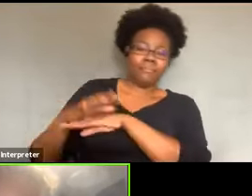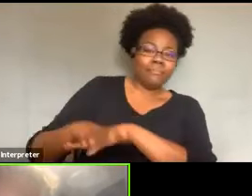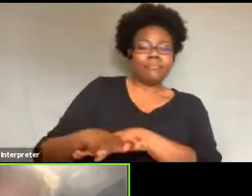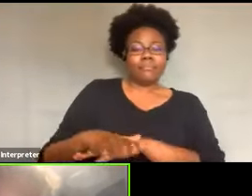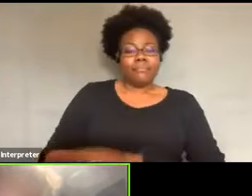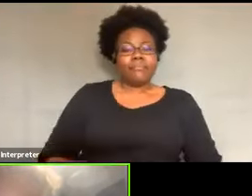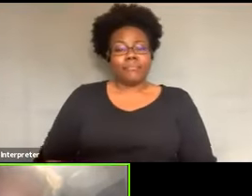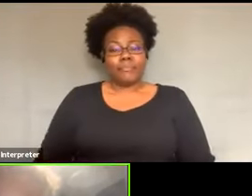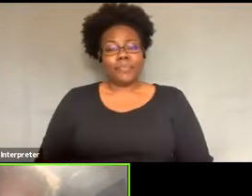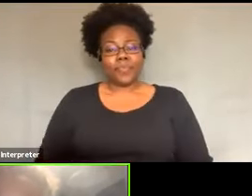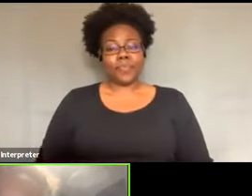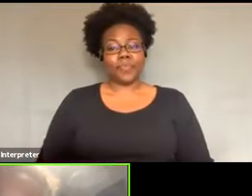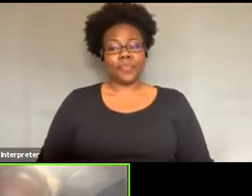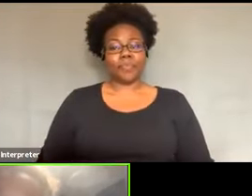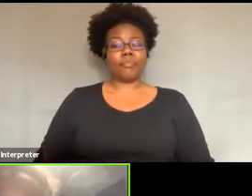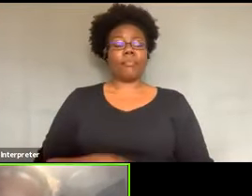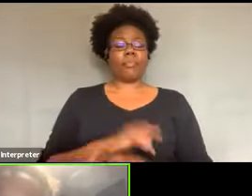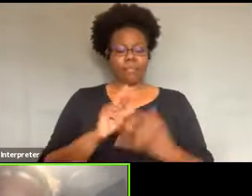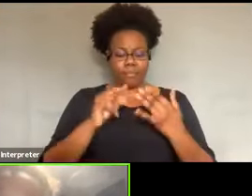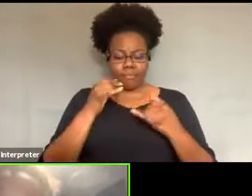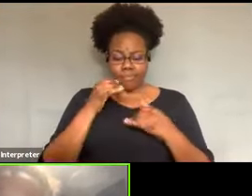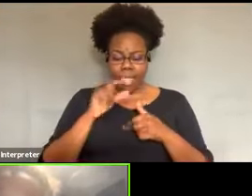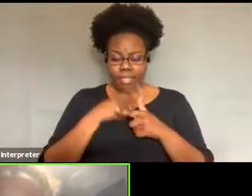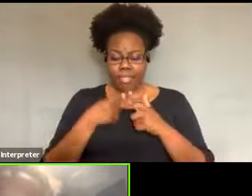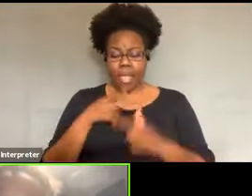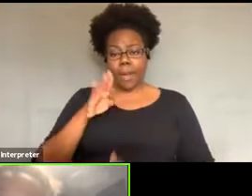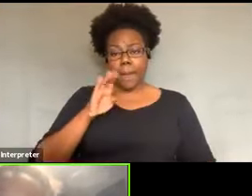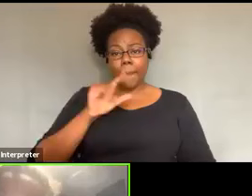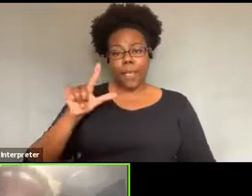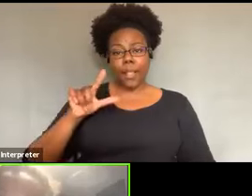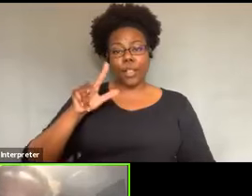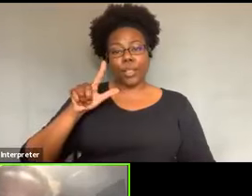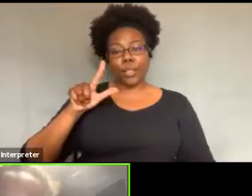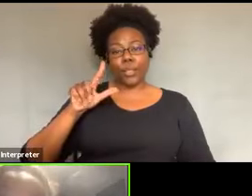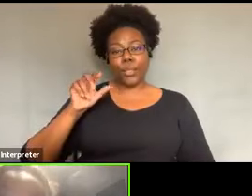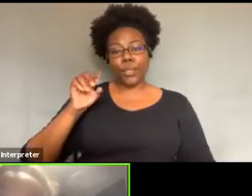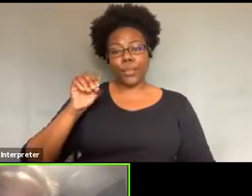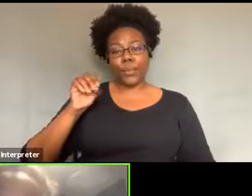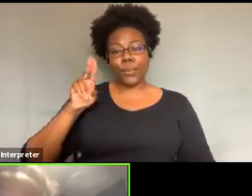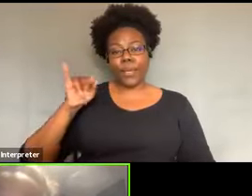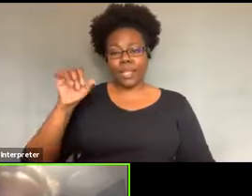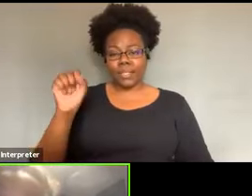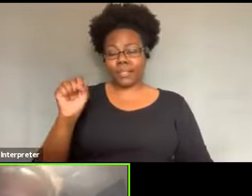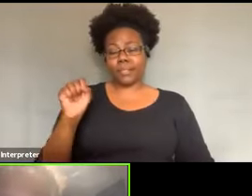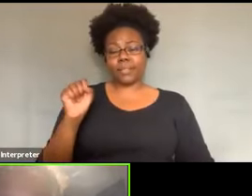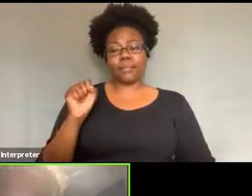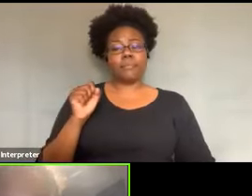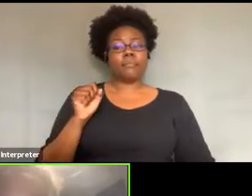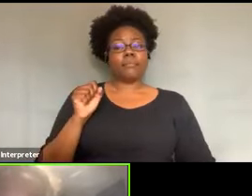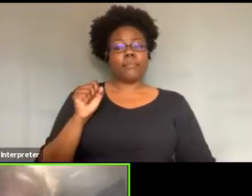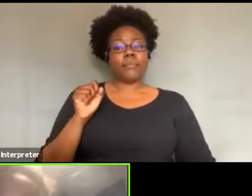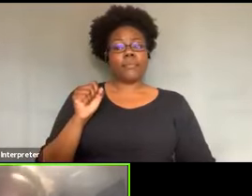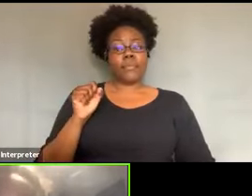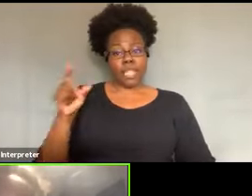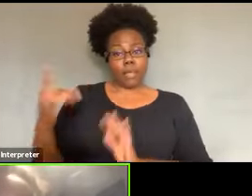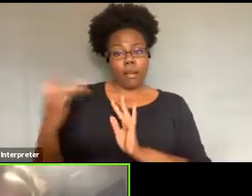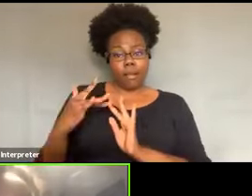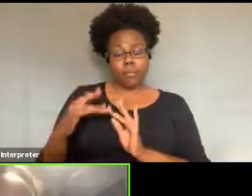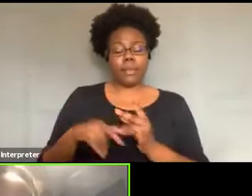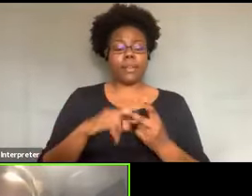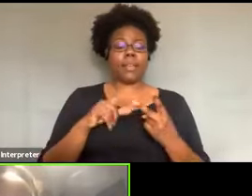with the Ododo theater, he came over and, um, he called me and, uh, Kay Watson and